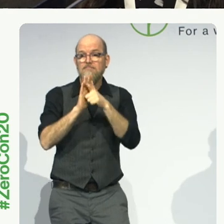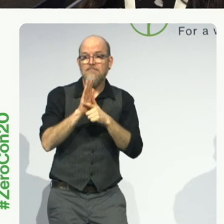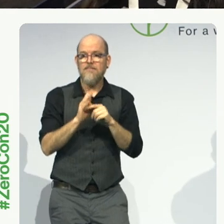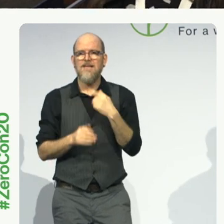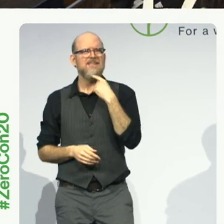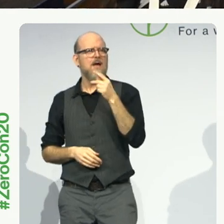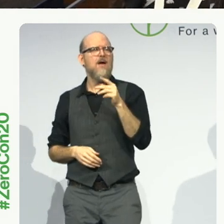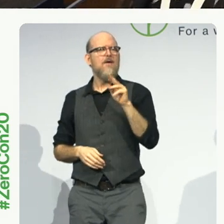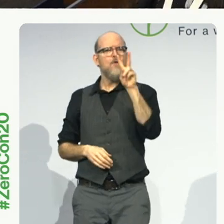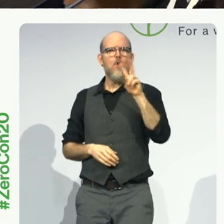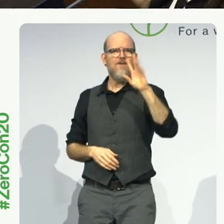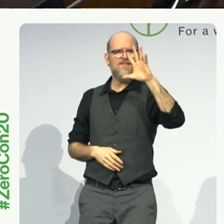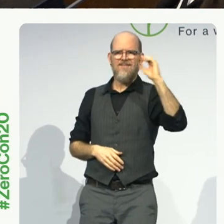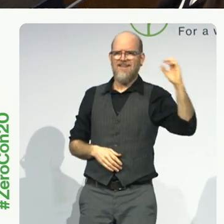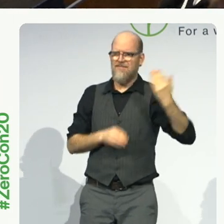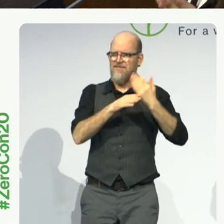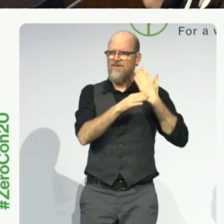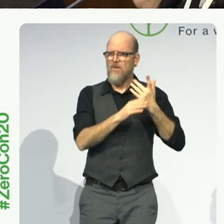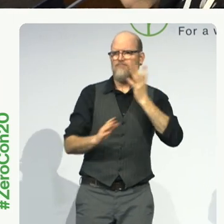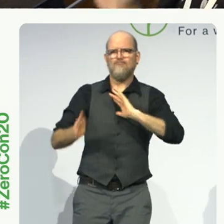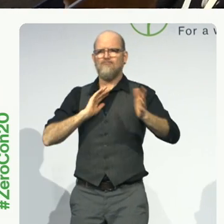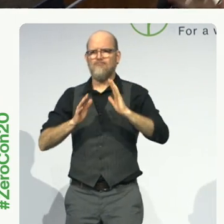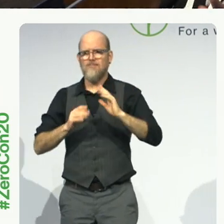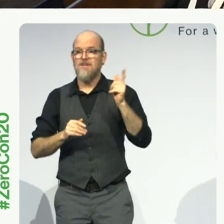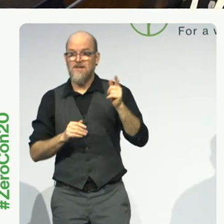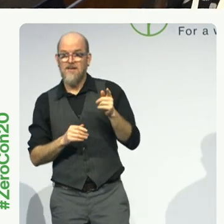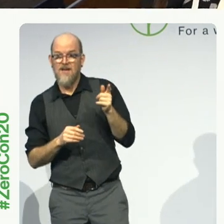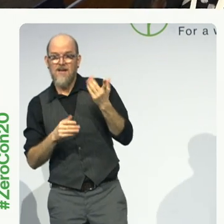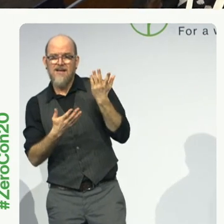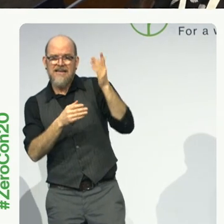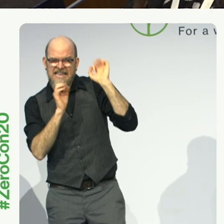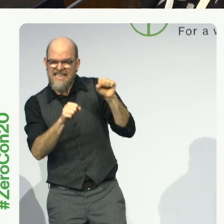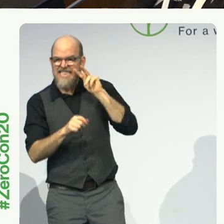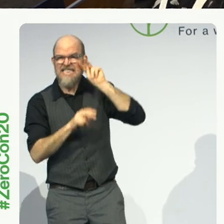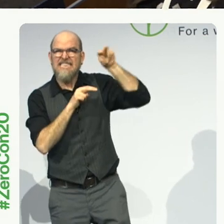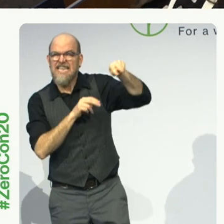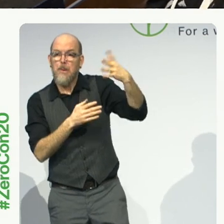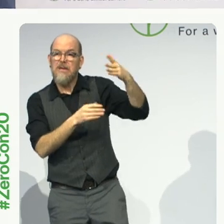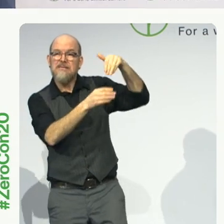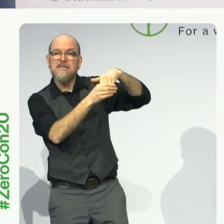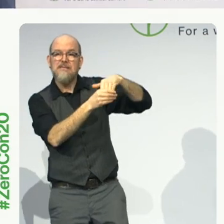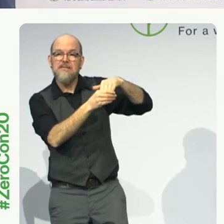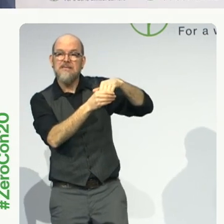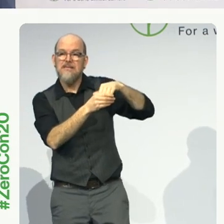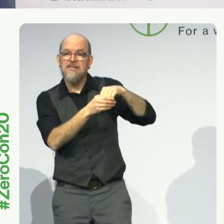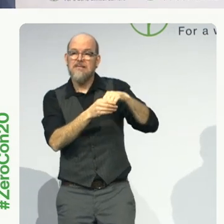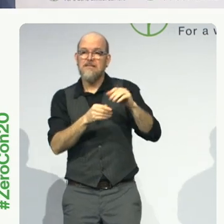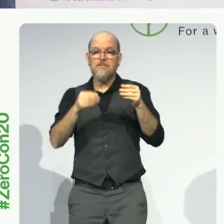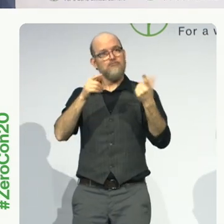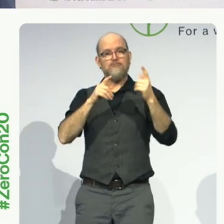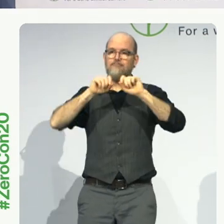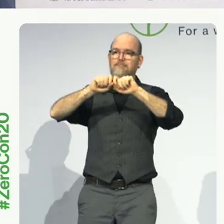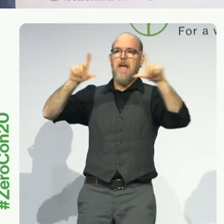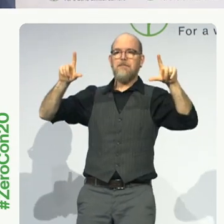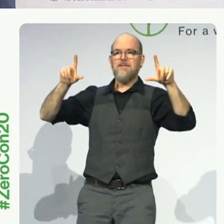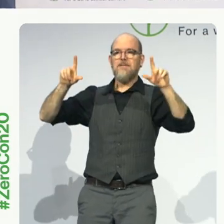other people see it. When you have maps that no longer hide which countries guarantee equal rights and